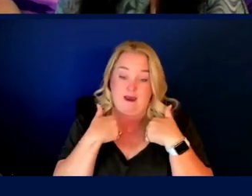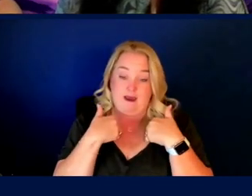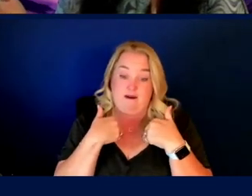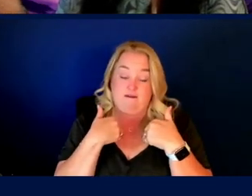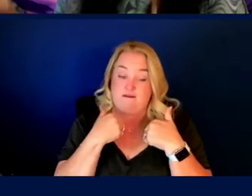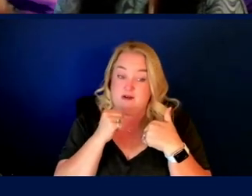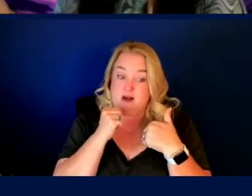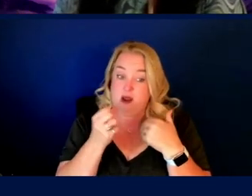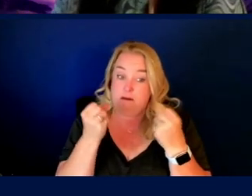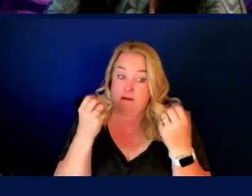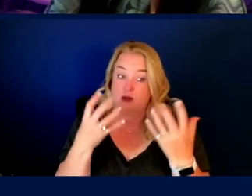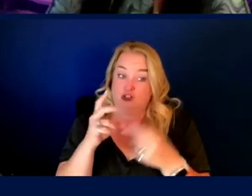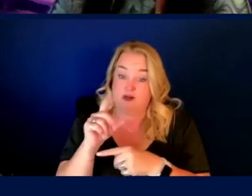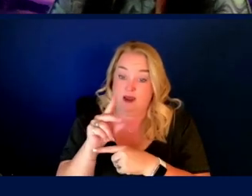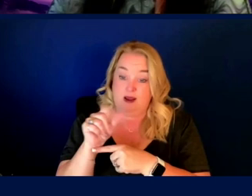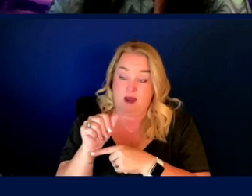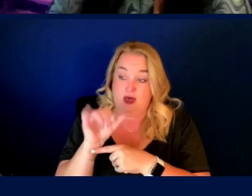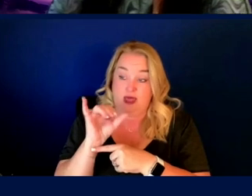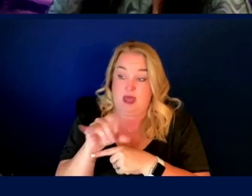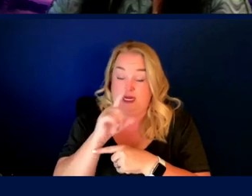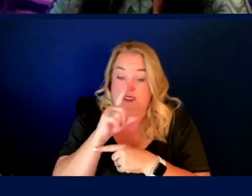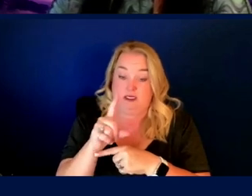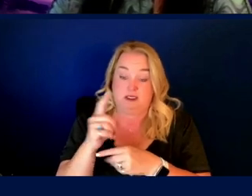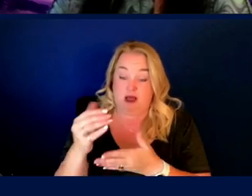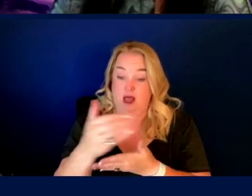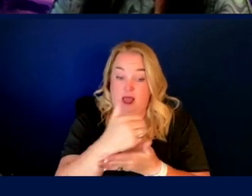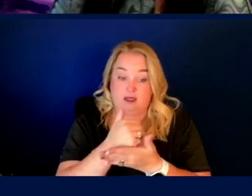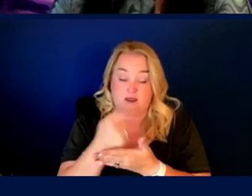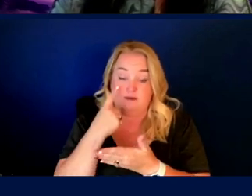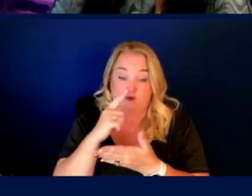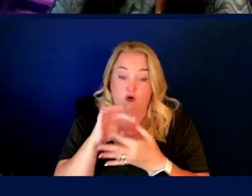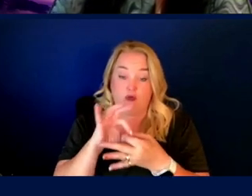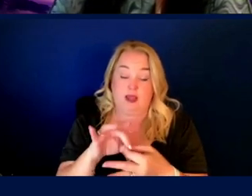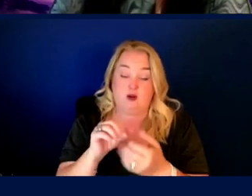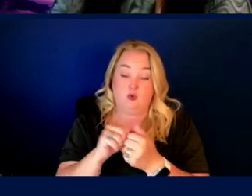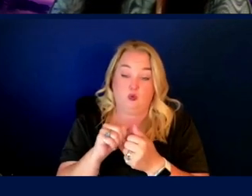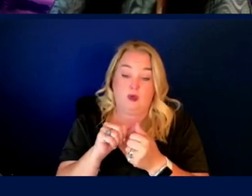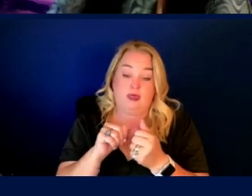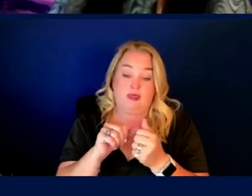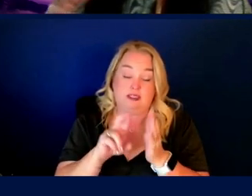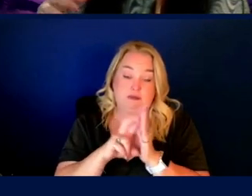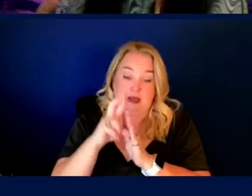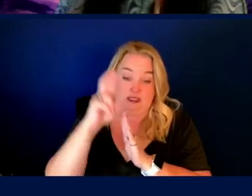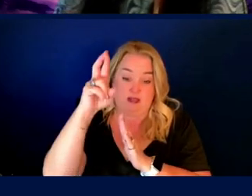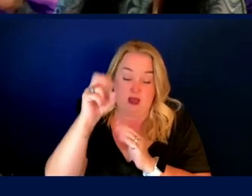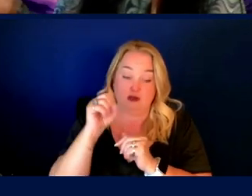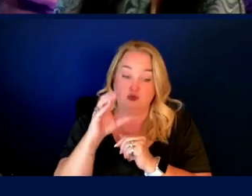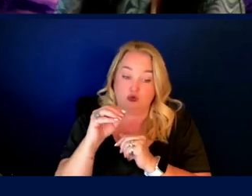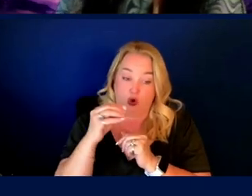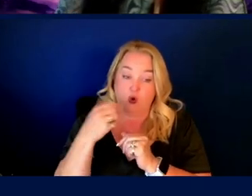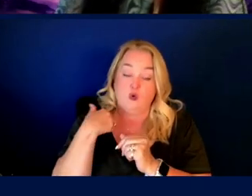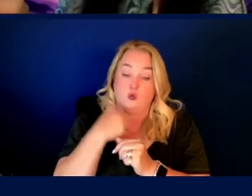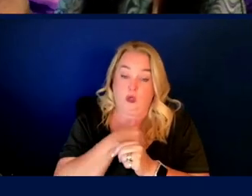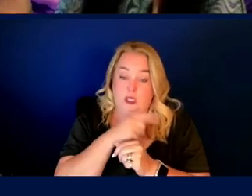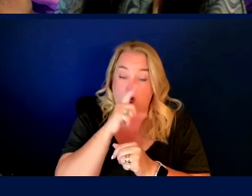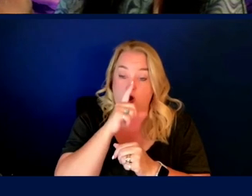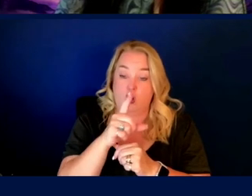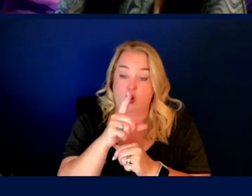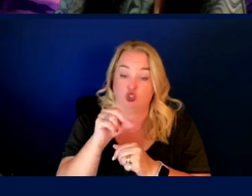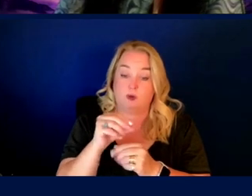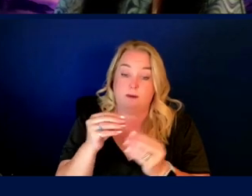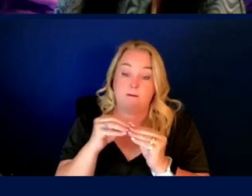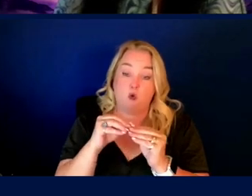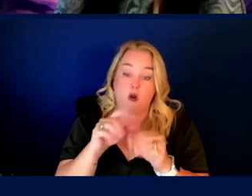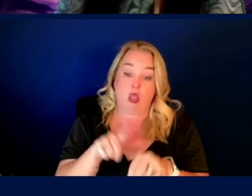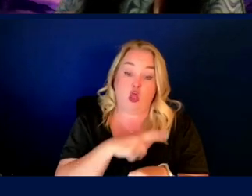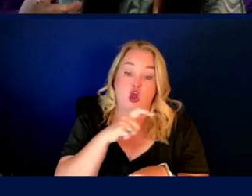have a lot of data that's ever been, uh, collected in regards to space flight. So as we lean towards more long duration human